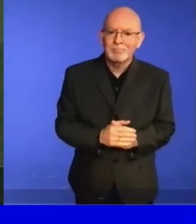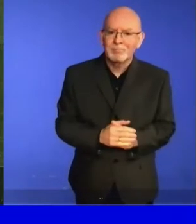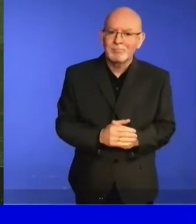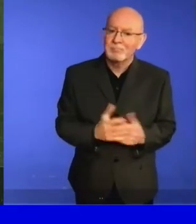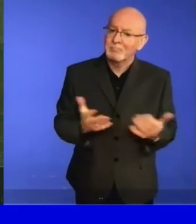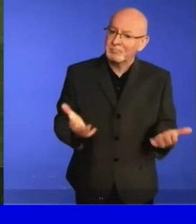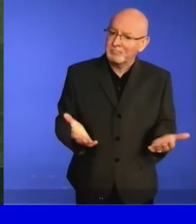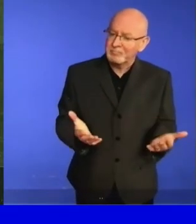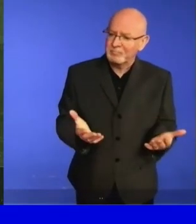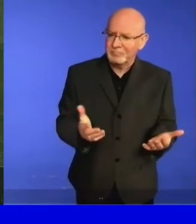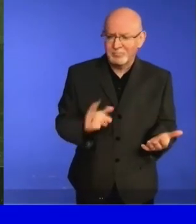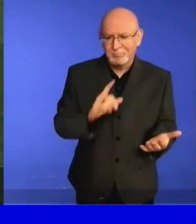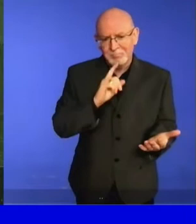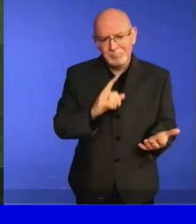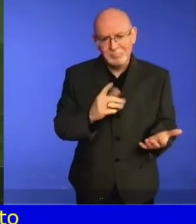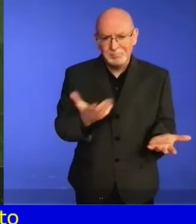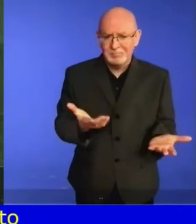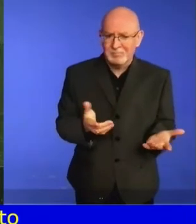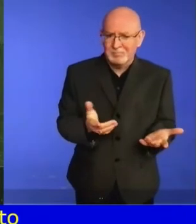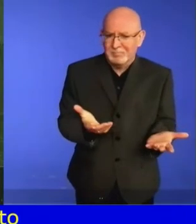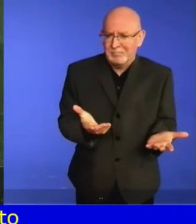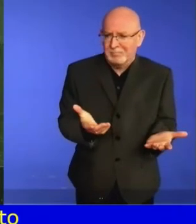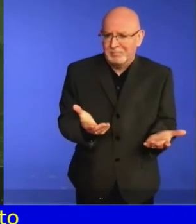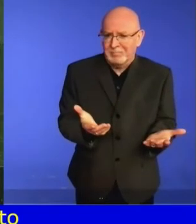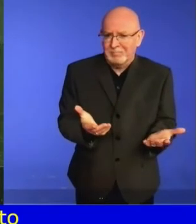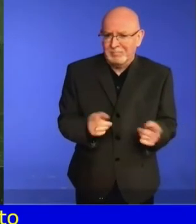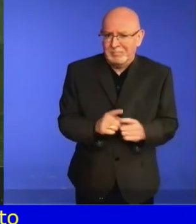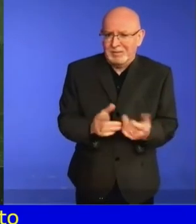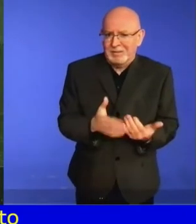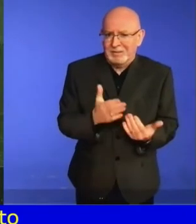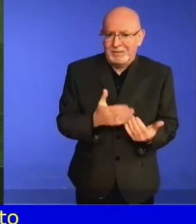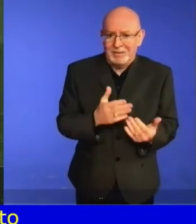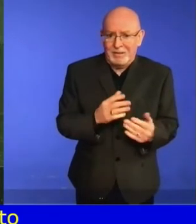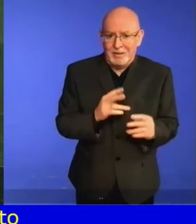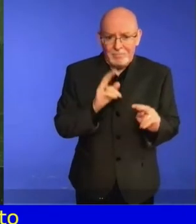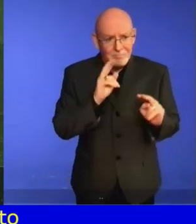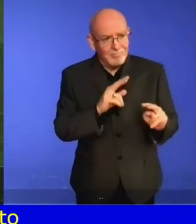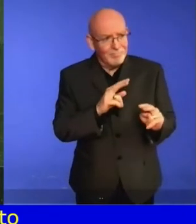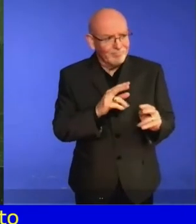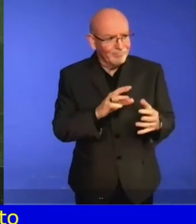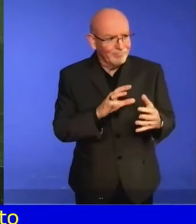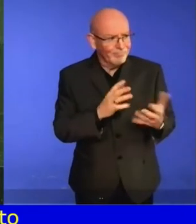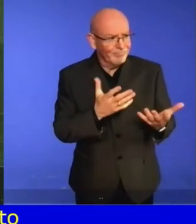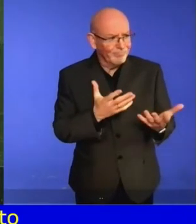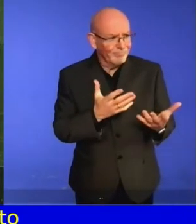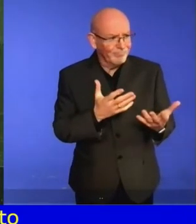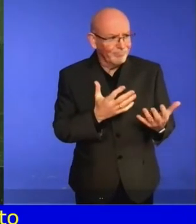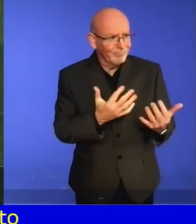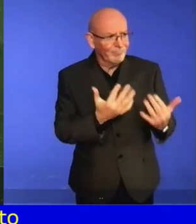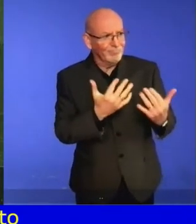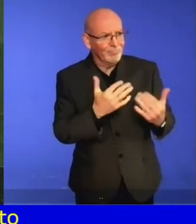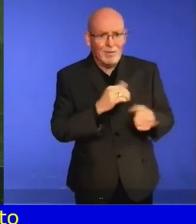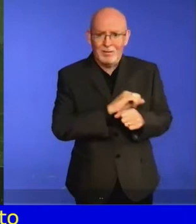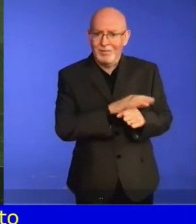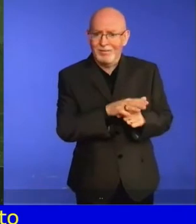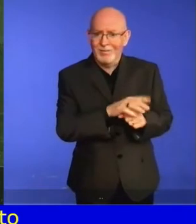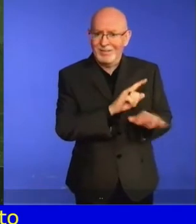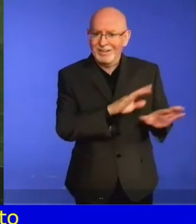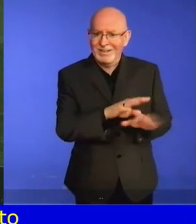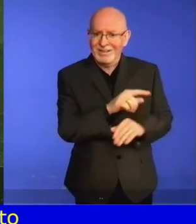The entire planet is faced with a crisis unparalleled in scale and mired in uncertainty.